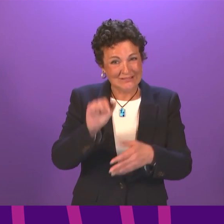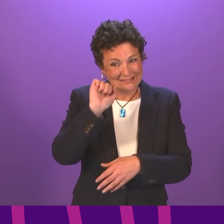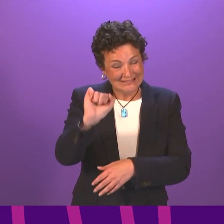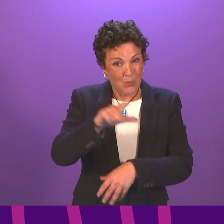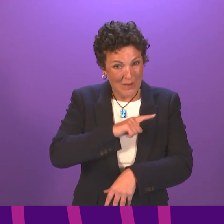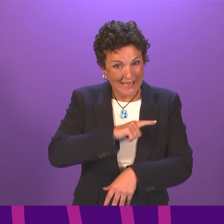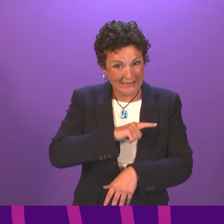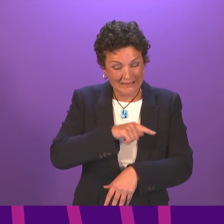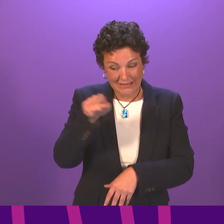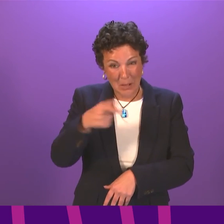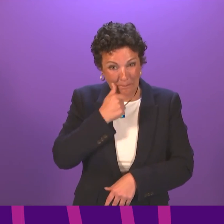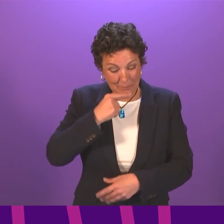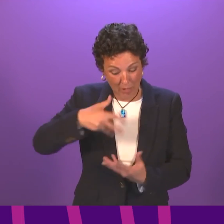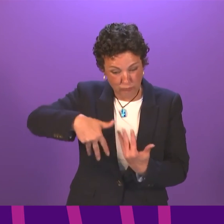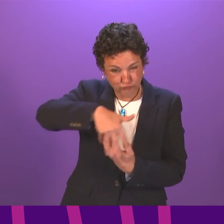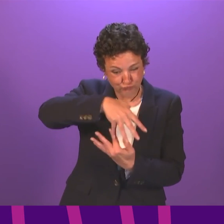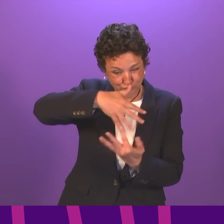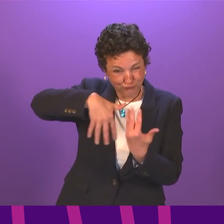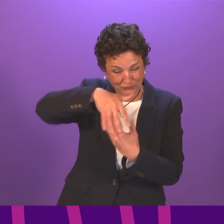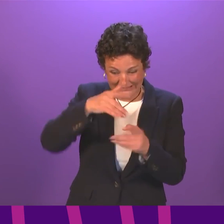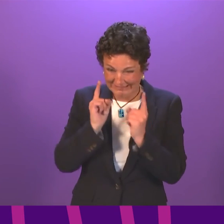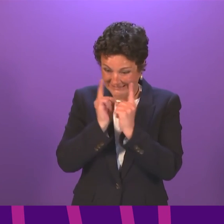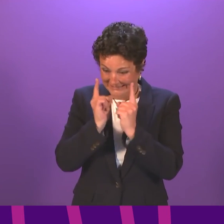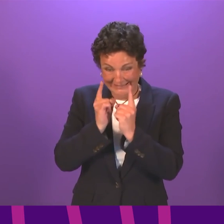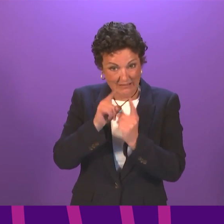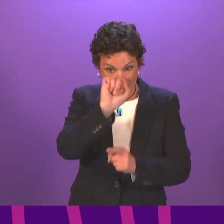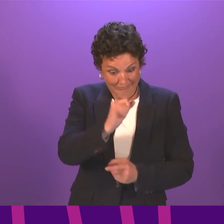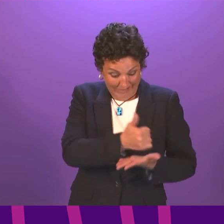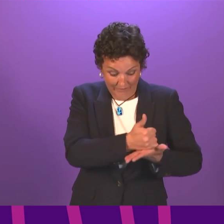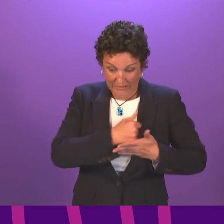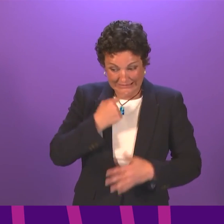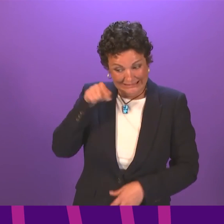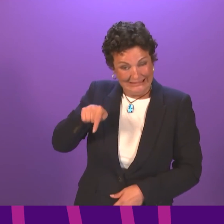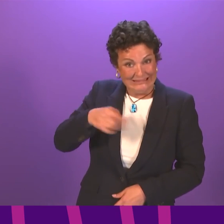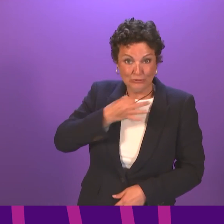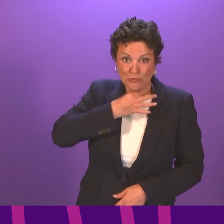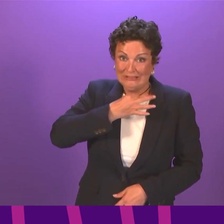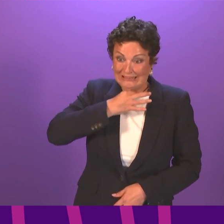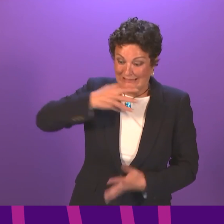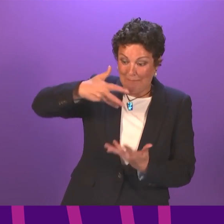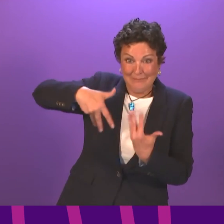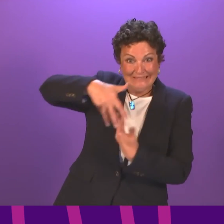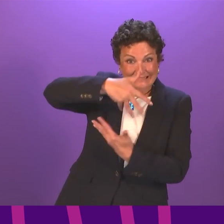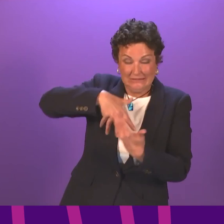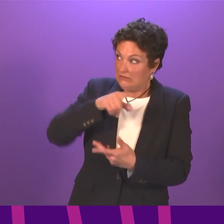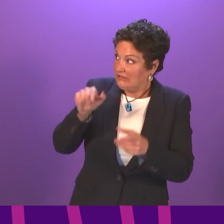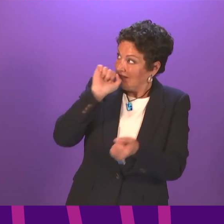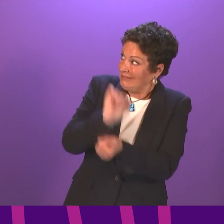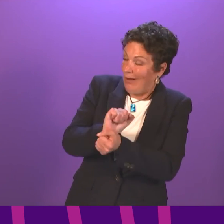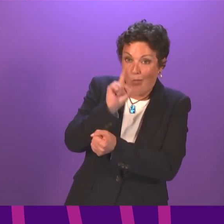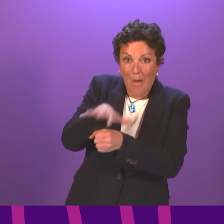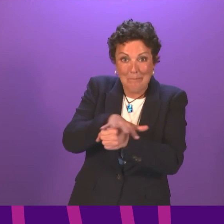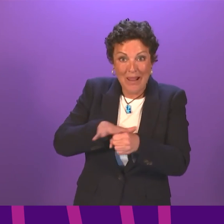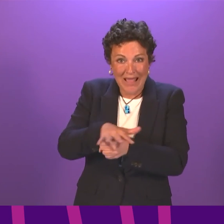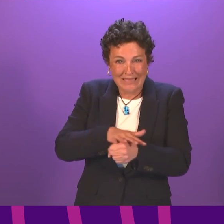close proximity form of leisure that our advice says has a particularly high risk of transmission. And when that